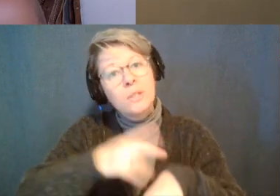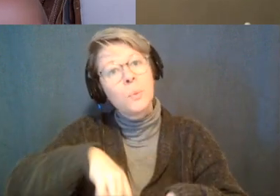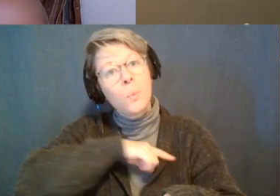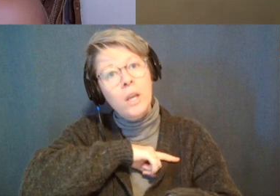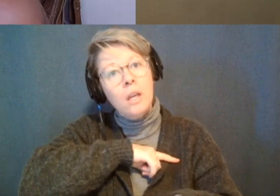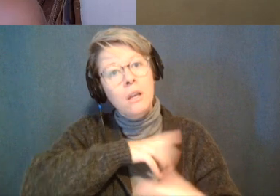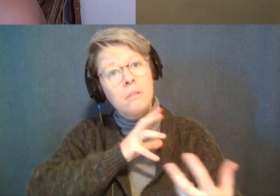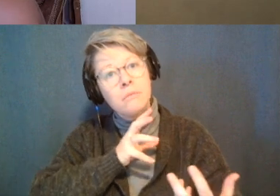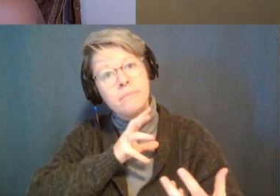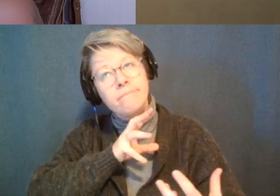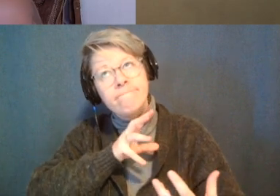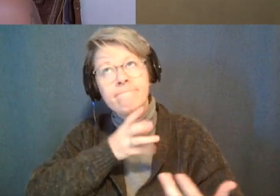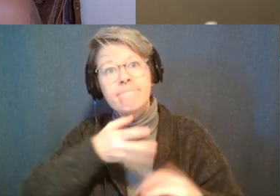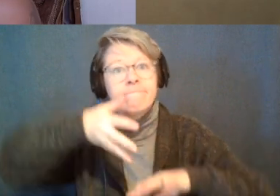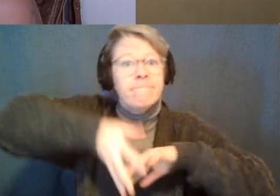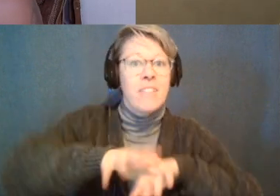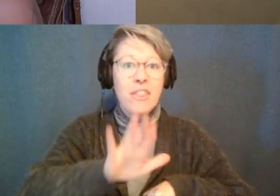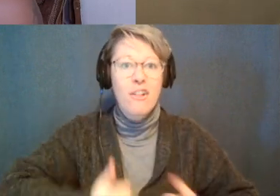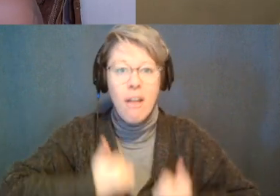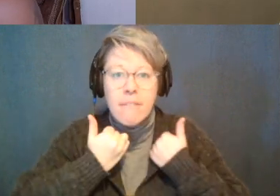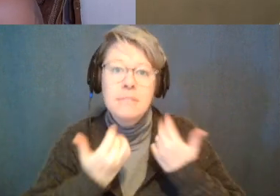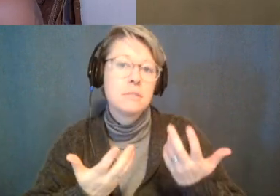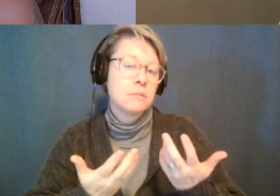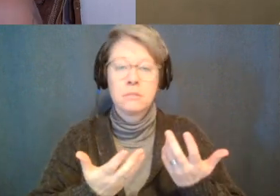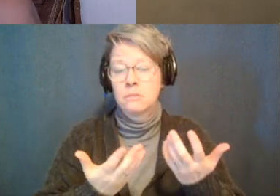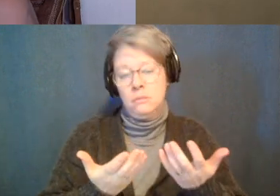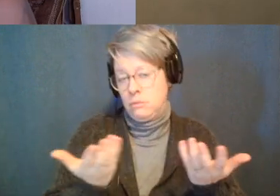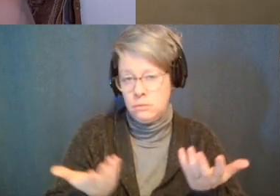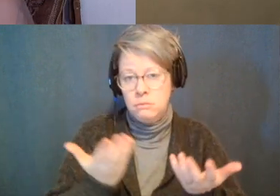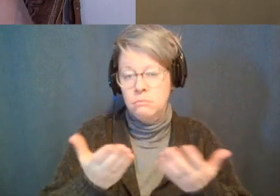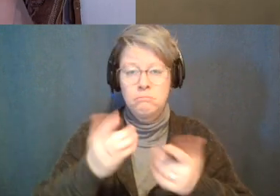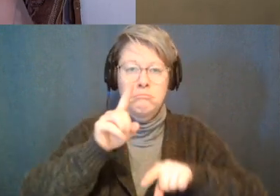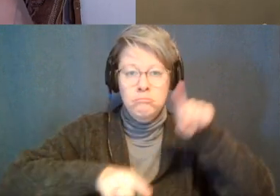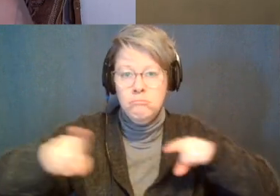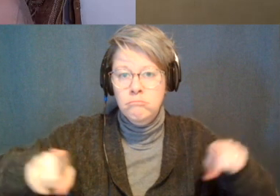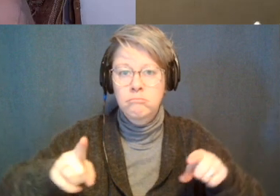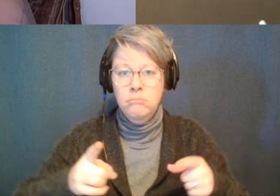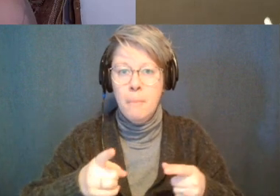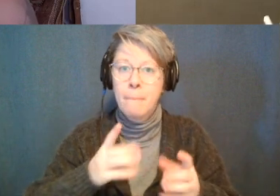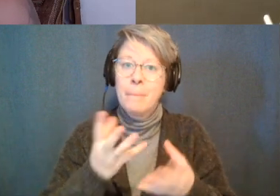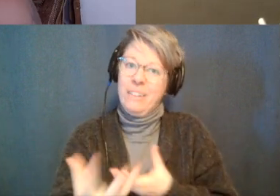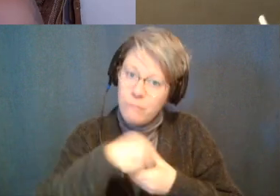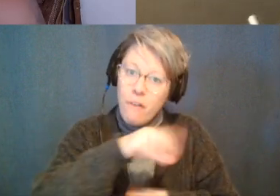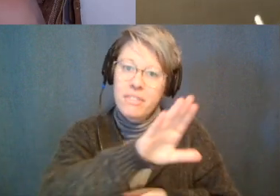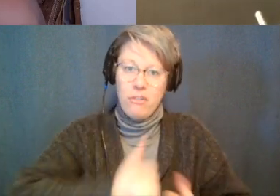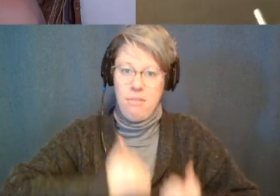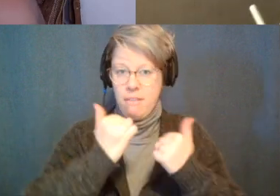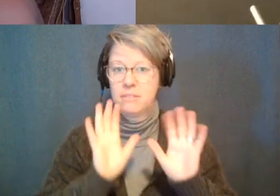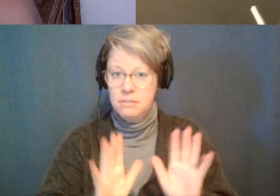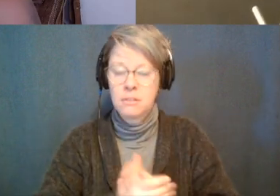some kind of form in some kind of way no matter which way it is and i feel it's really